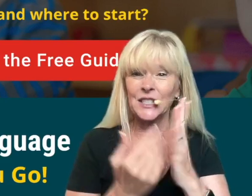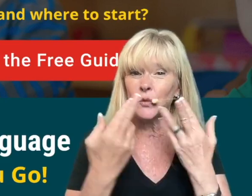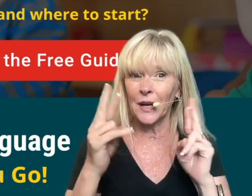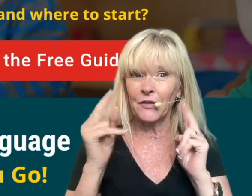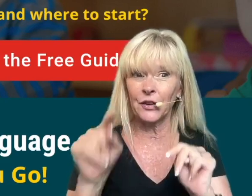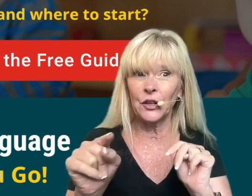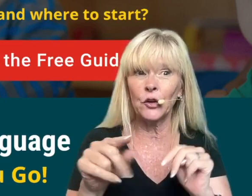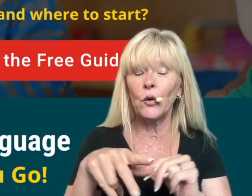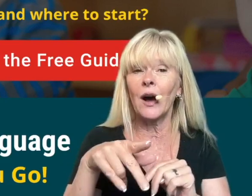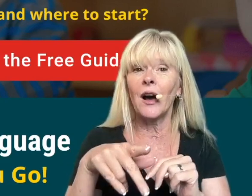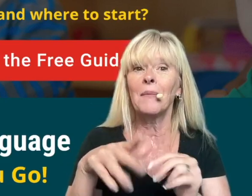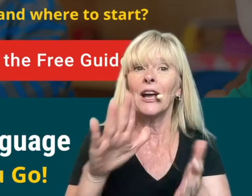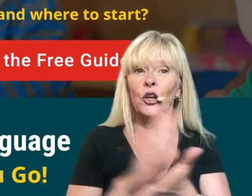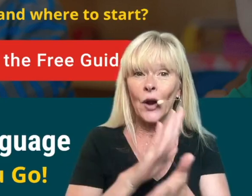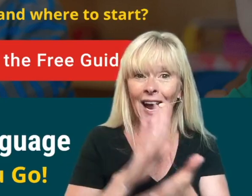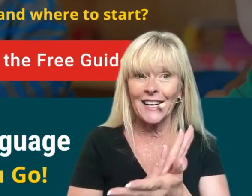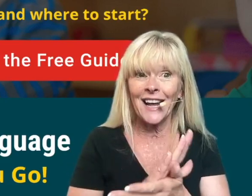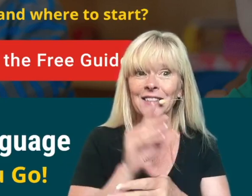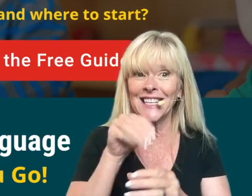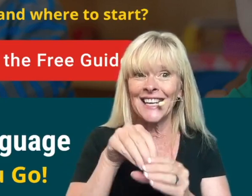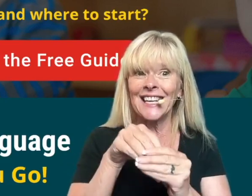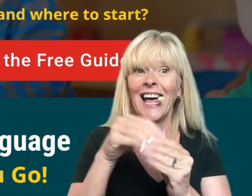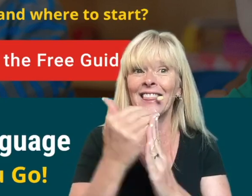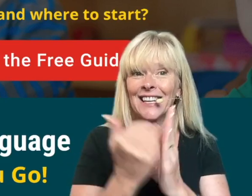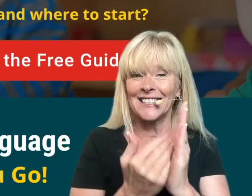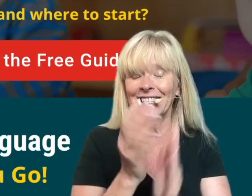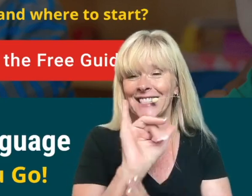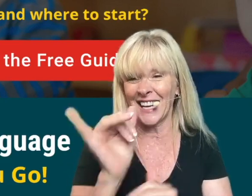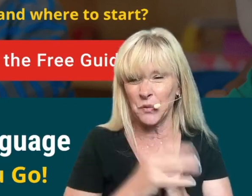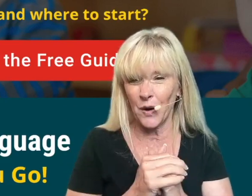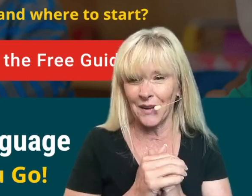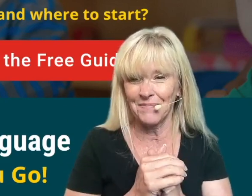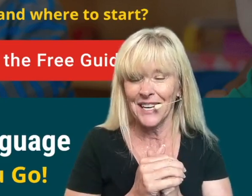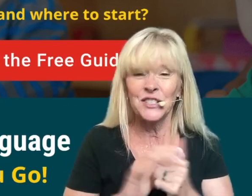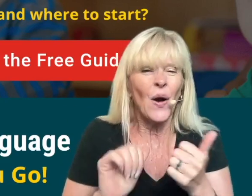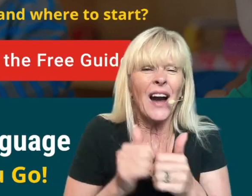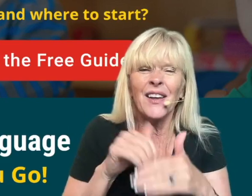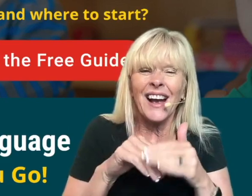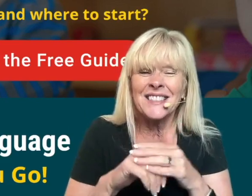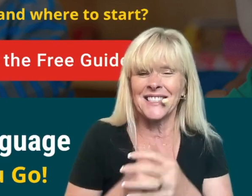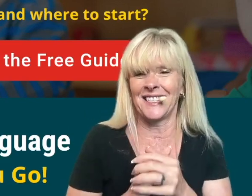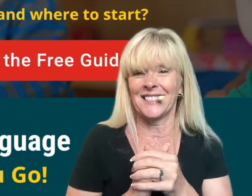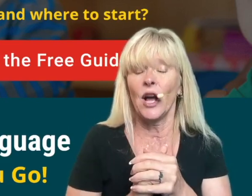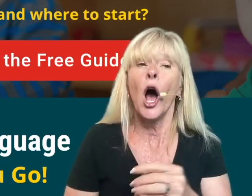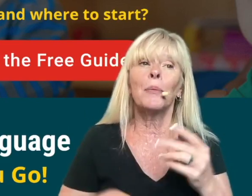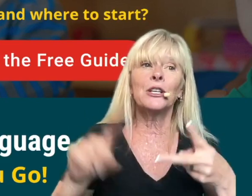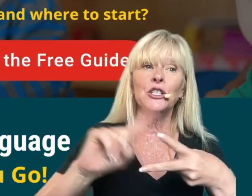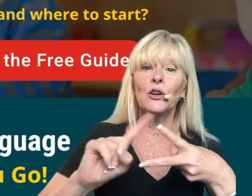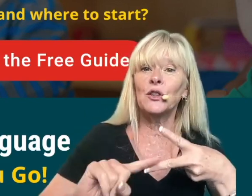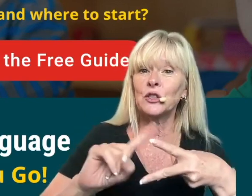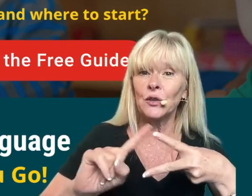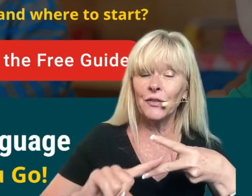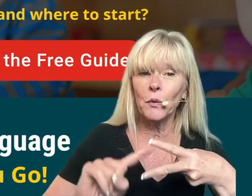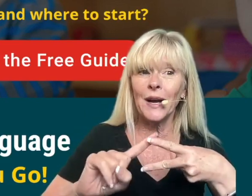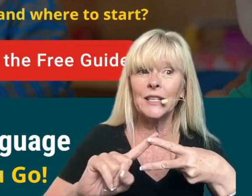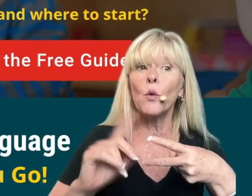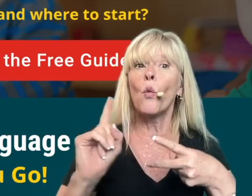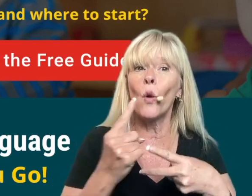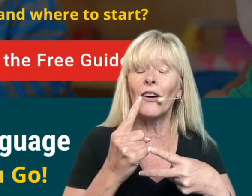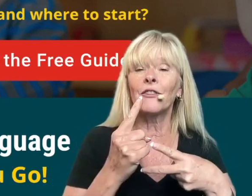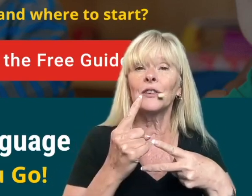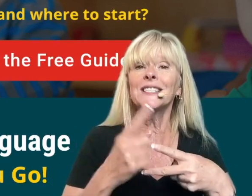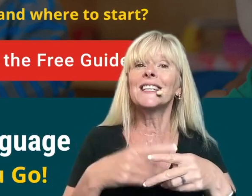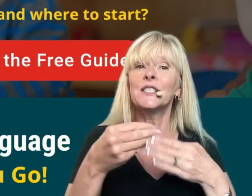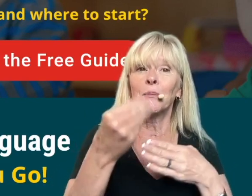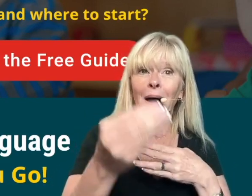lessons ready for you your handouts in the lessons as well so how do you access this I'm going to show you the two different ways